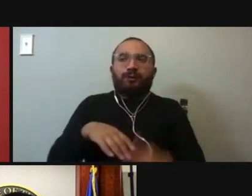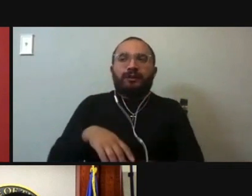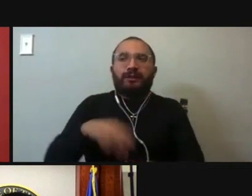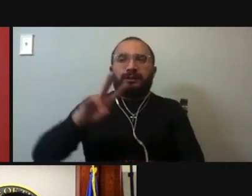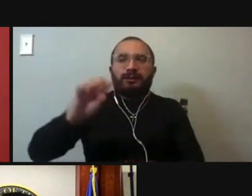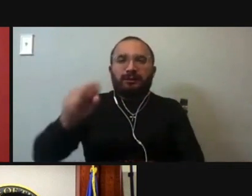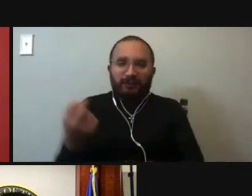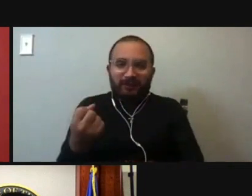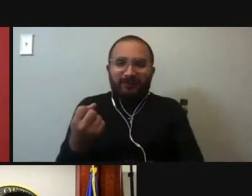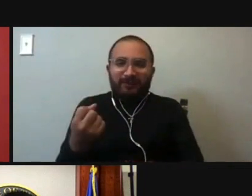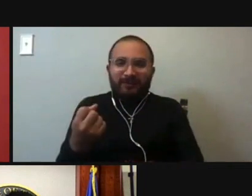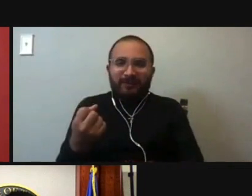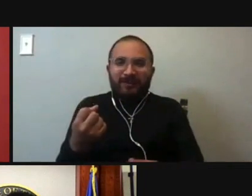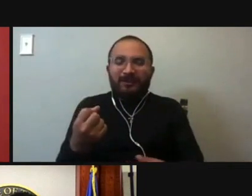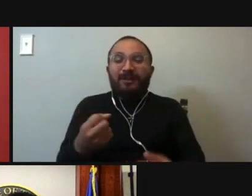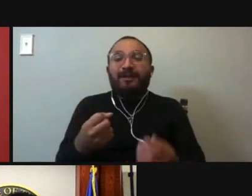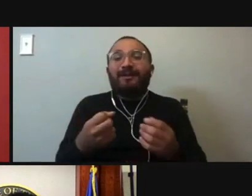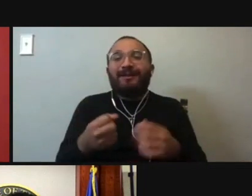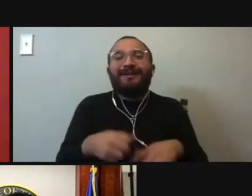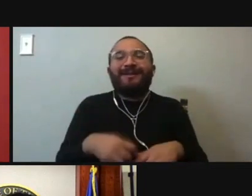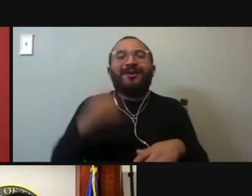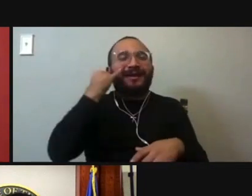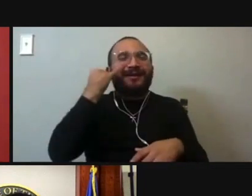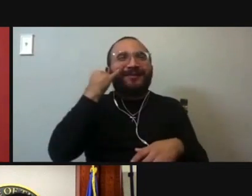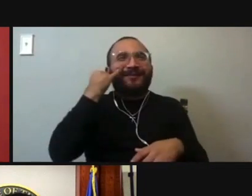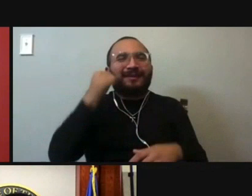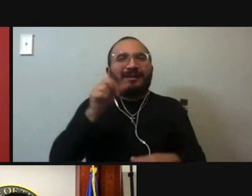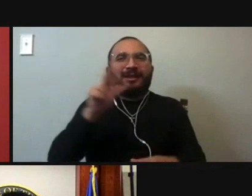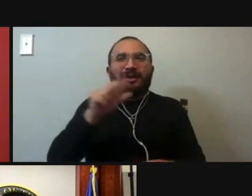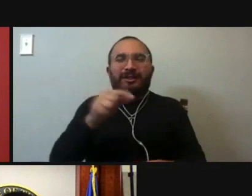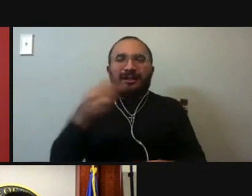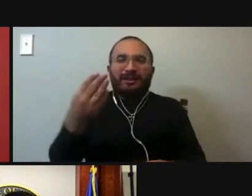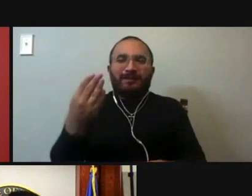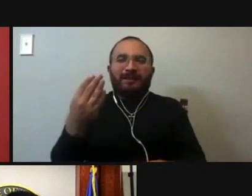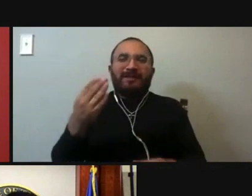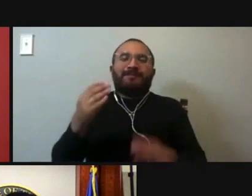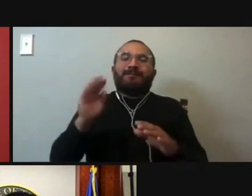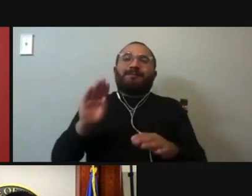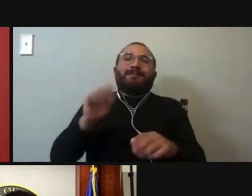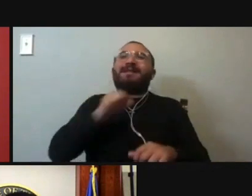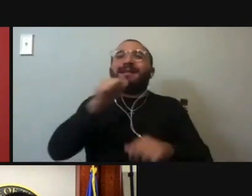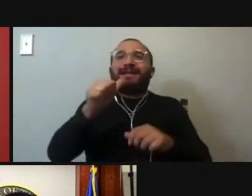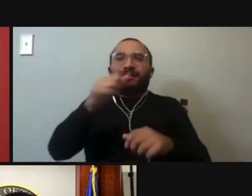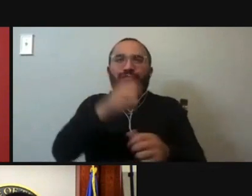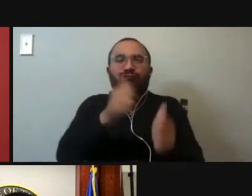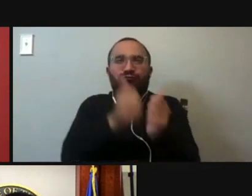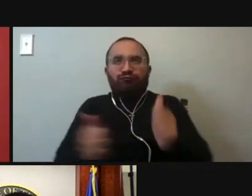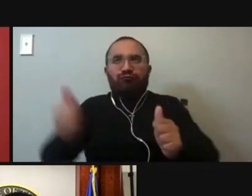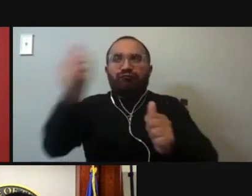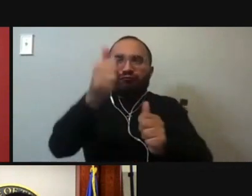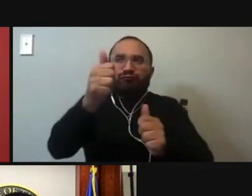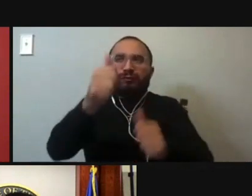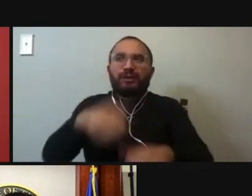but for RBG, we'd still be in the 70s. So even though there are more women and more minorities